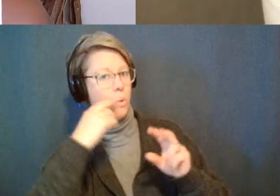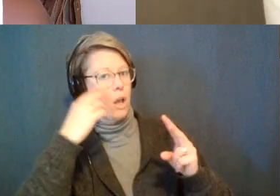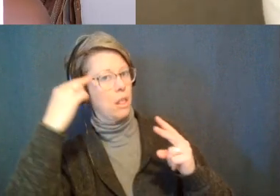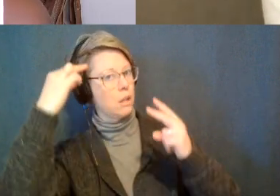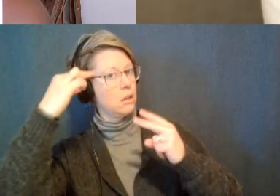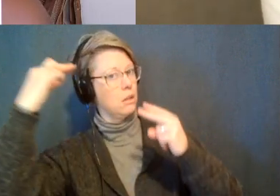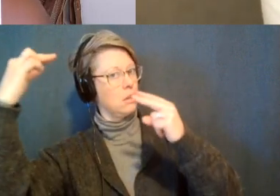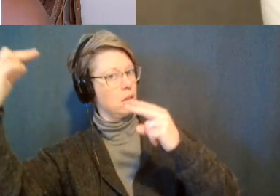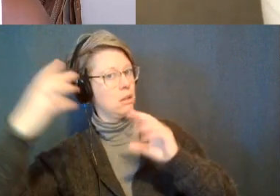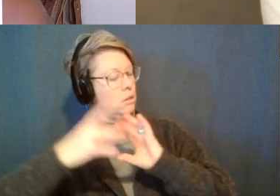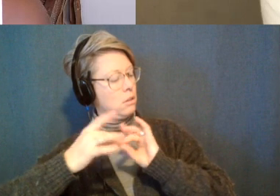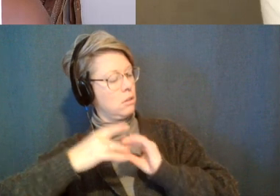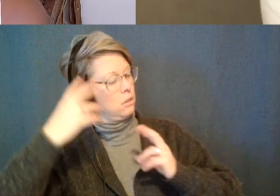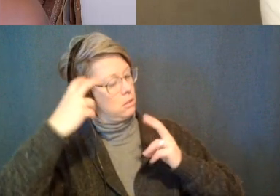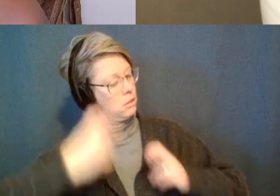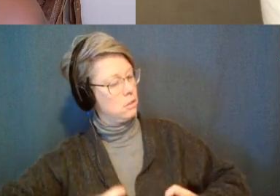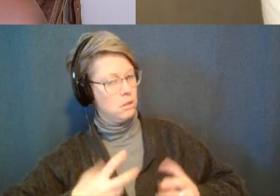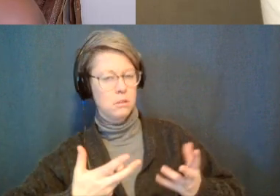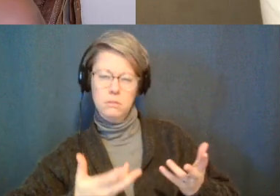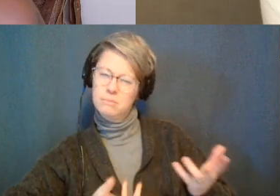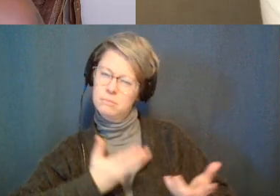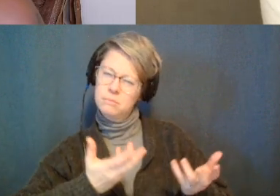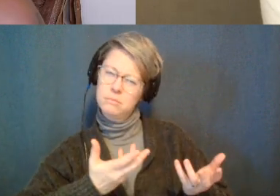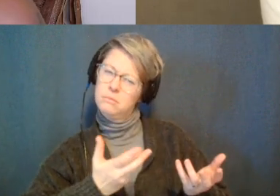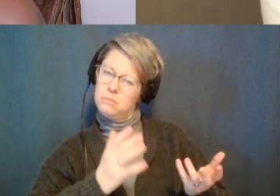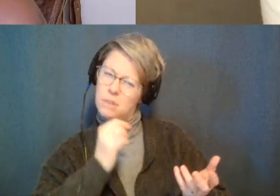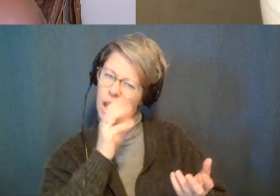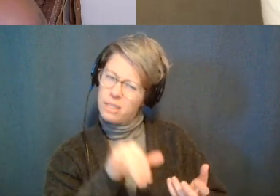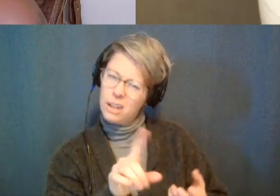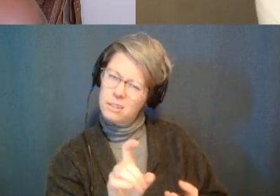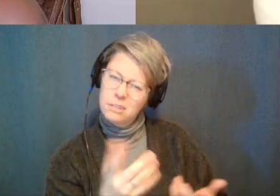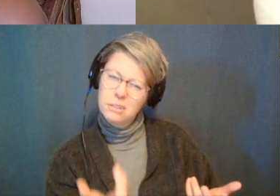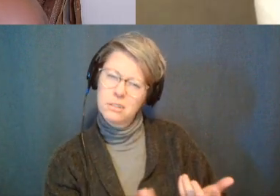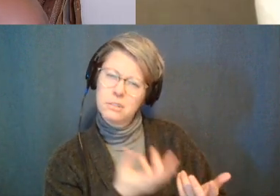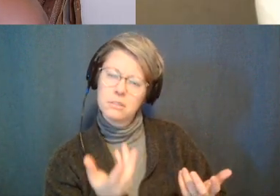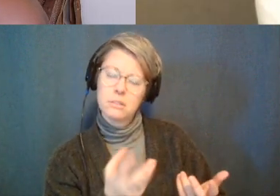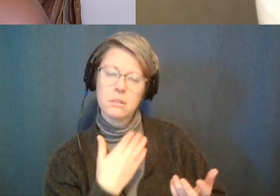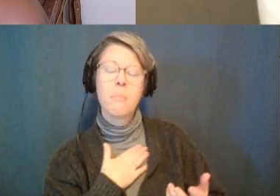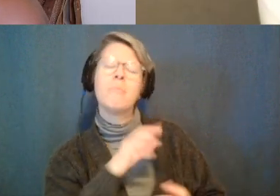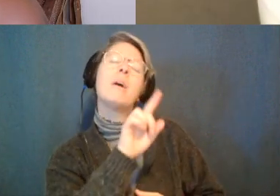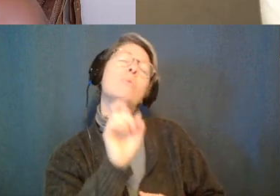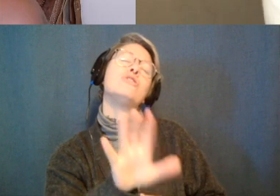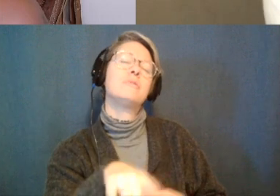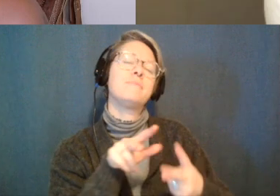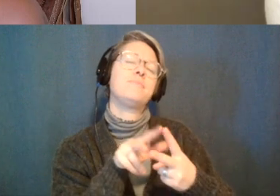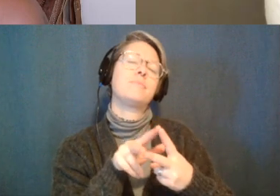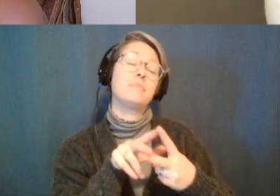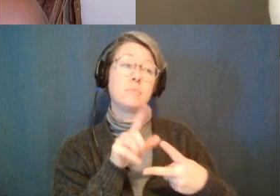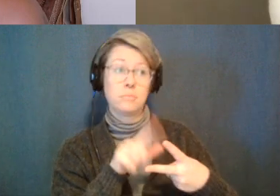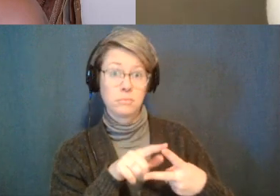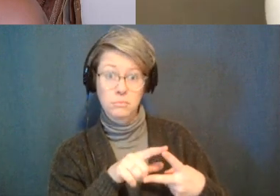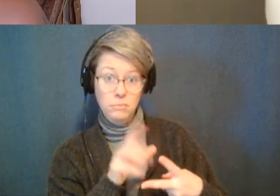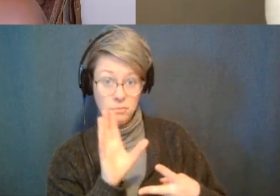and ideally work through it so um i guess my two questions are is that